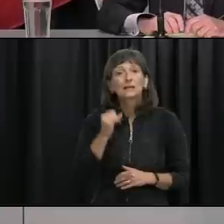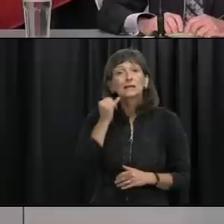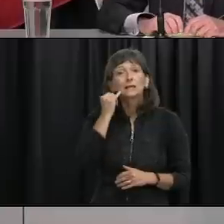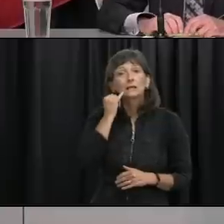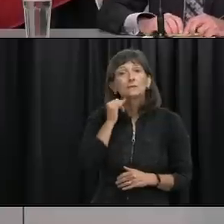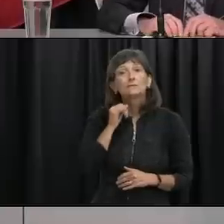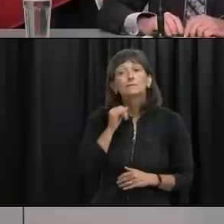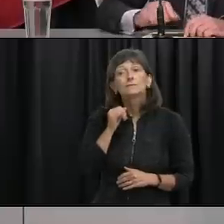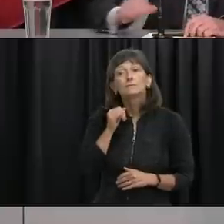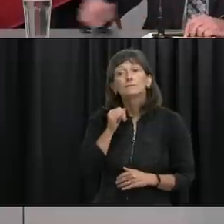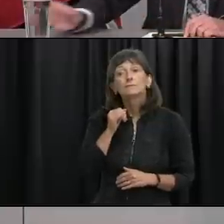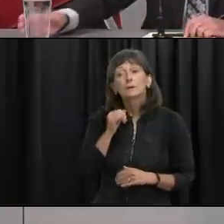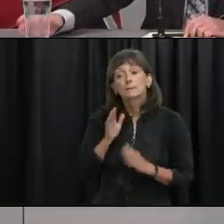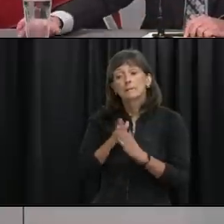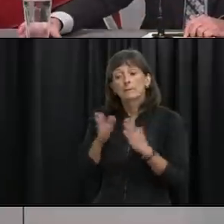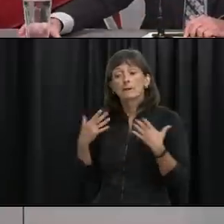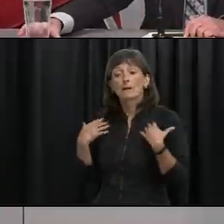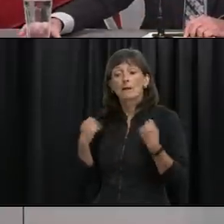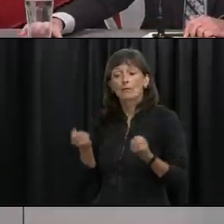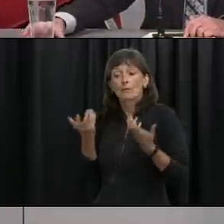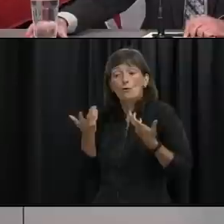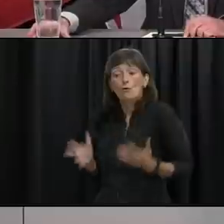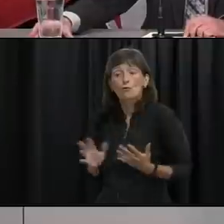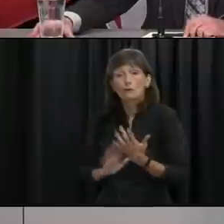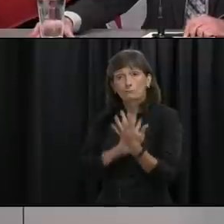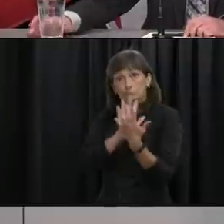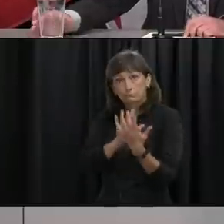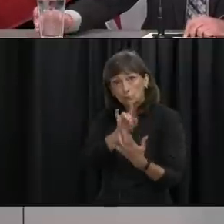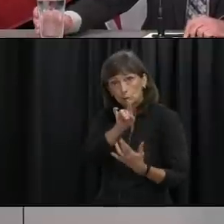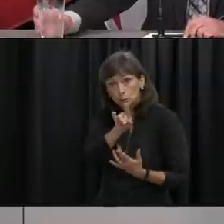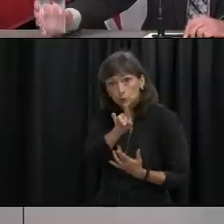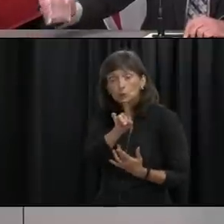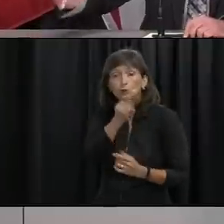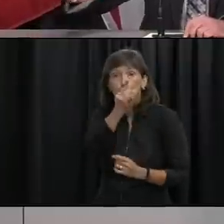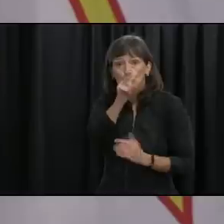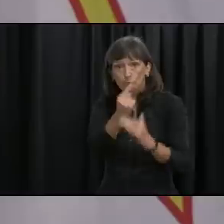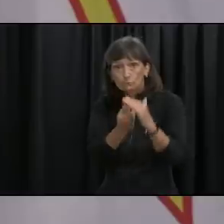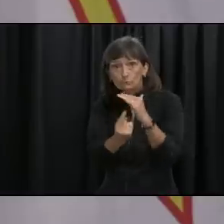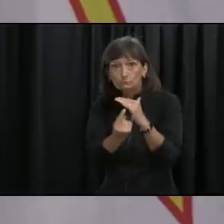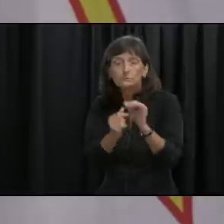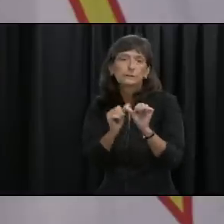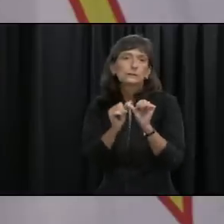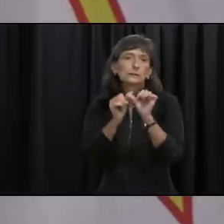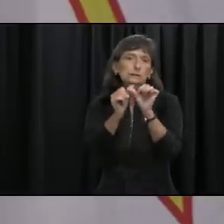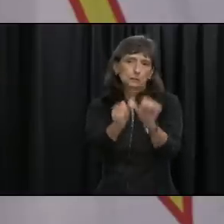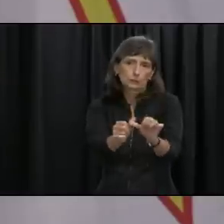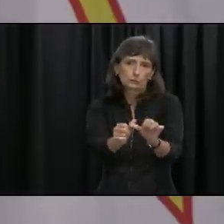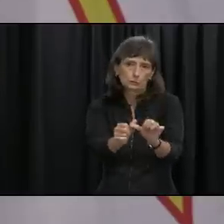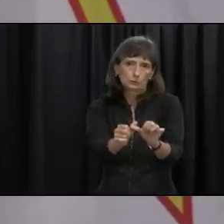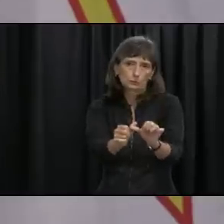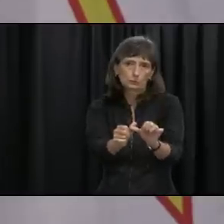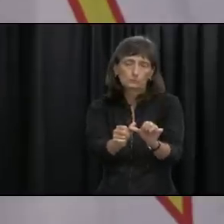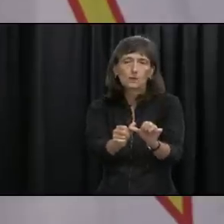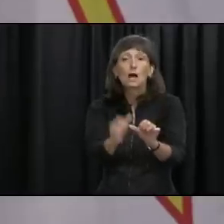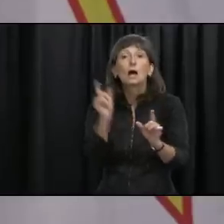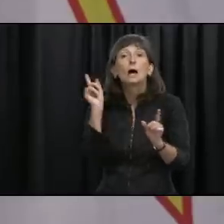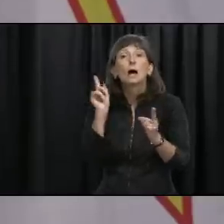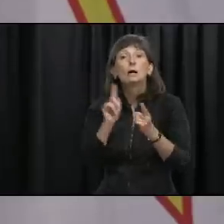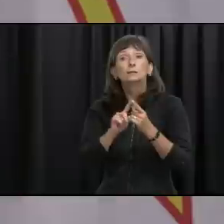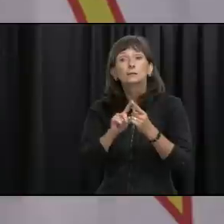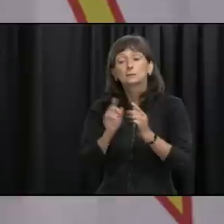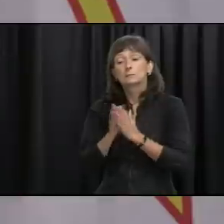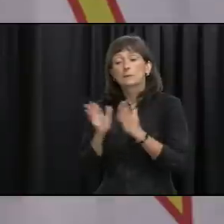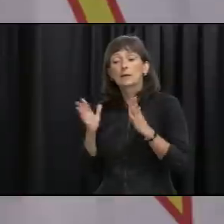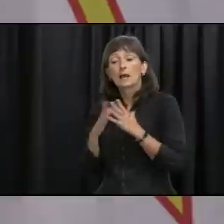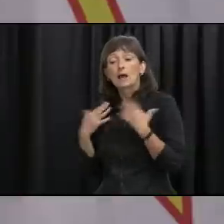have been contacted and told by public health to self-isolate you should continue that until you are released from self-isolation